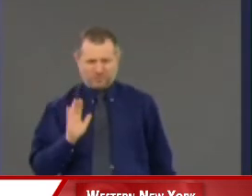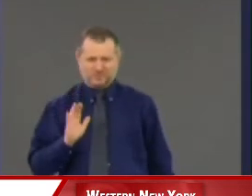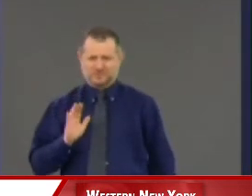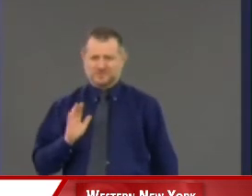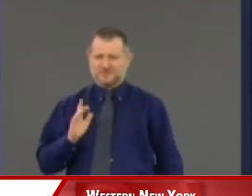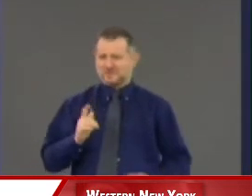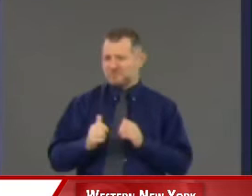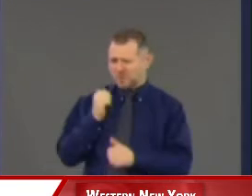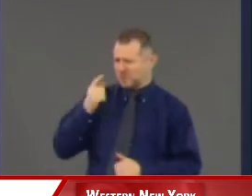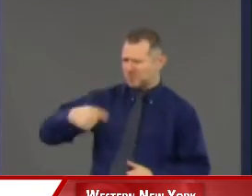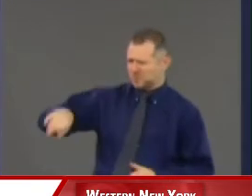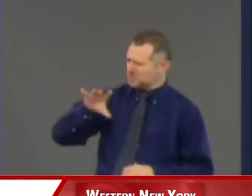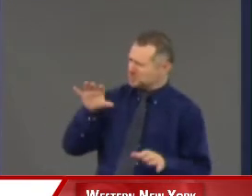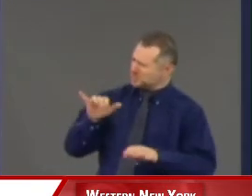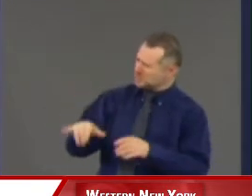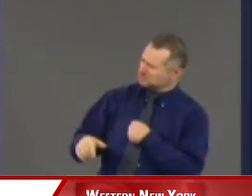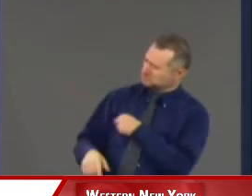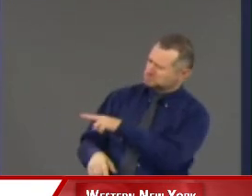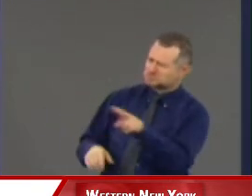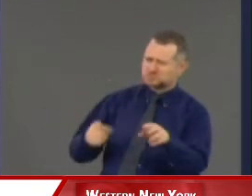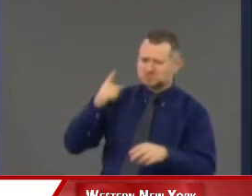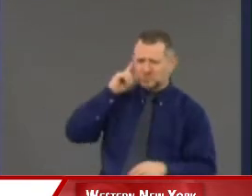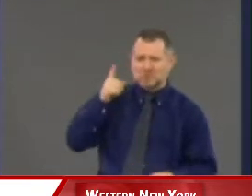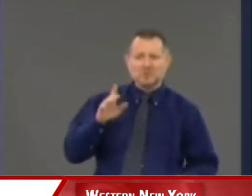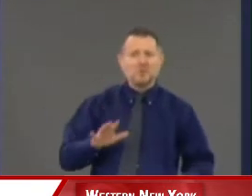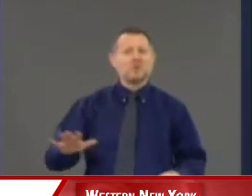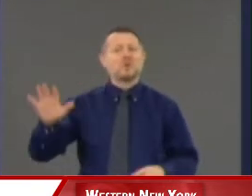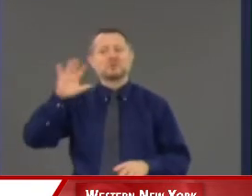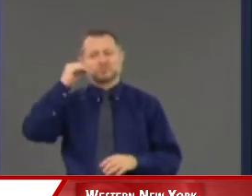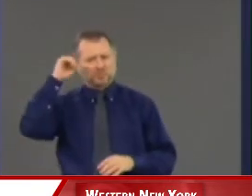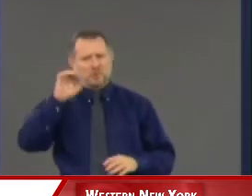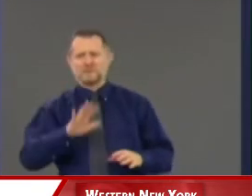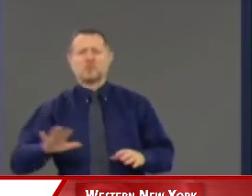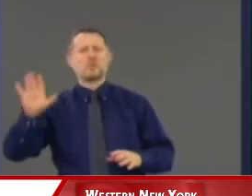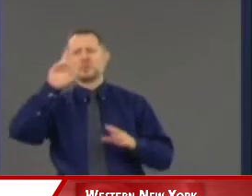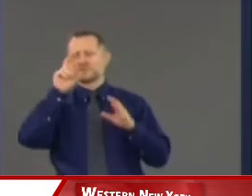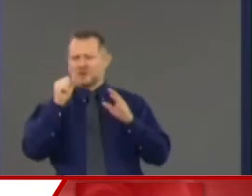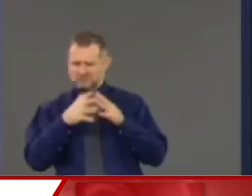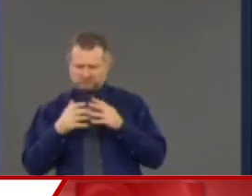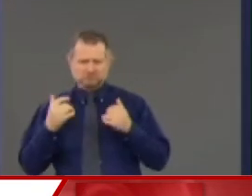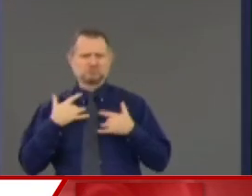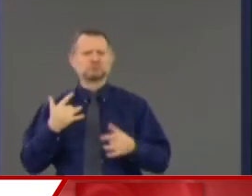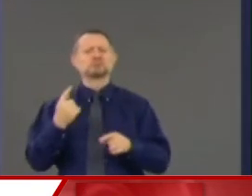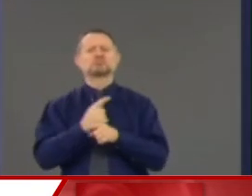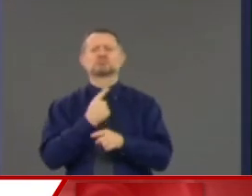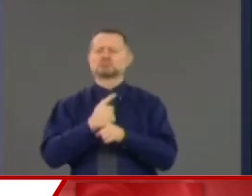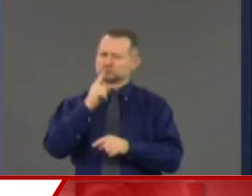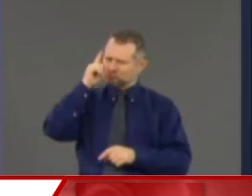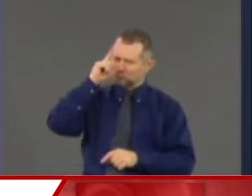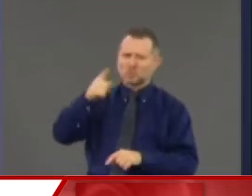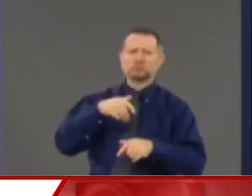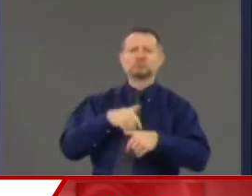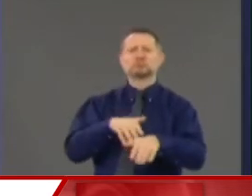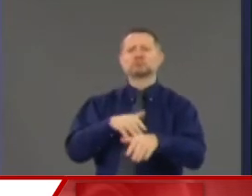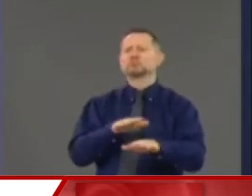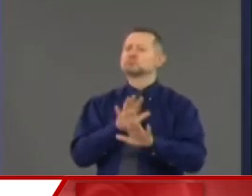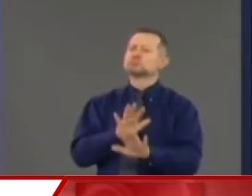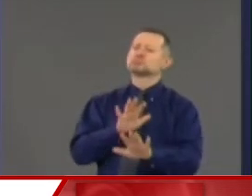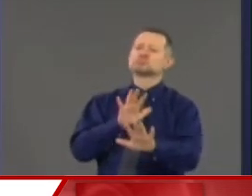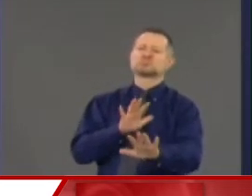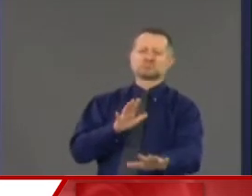You know, you look at places around the country. There were protests all across the country. There protests. Just be smart about it.